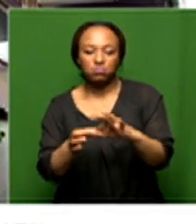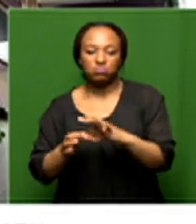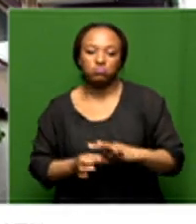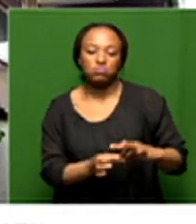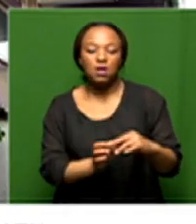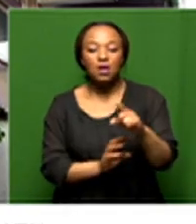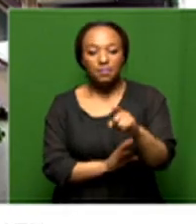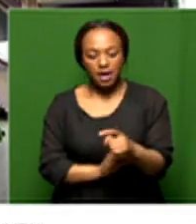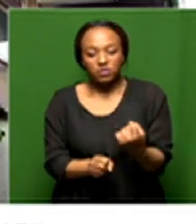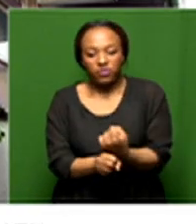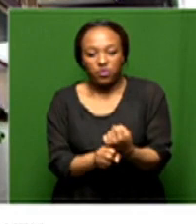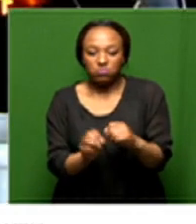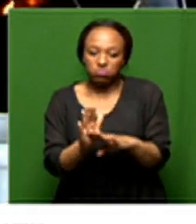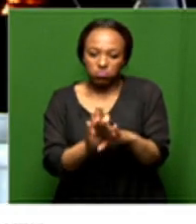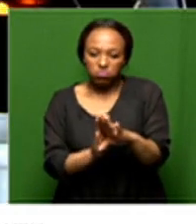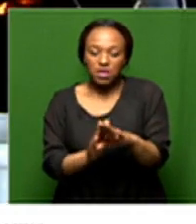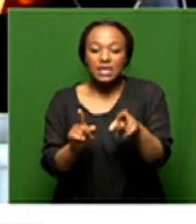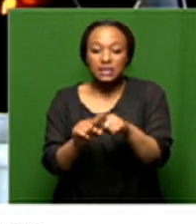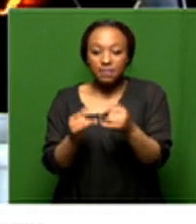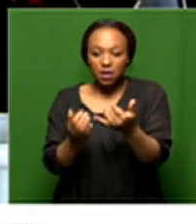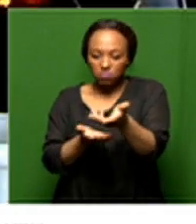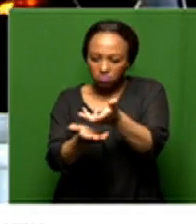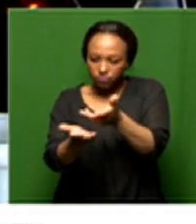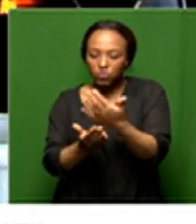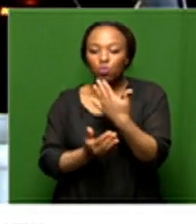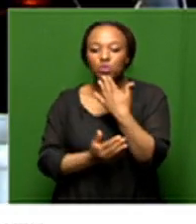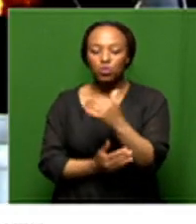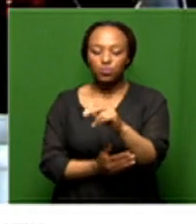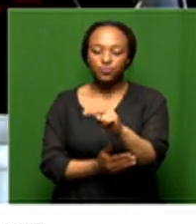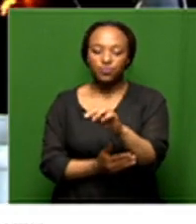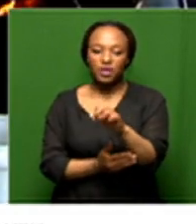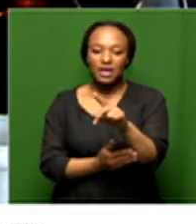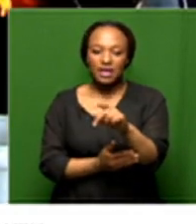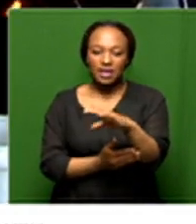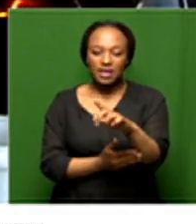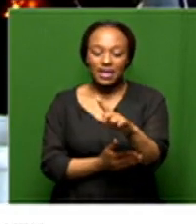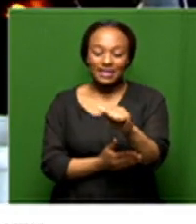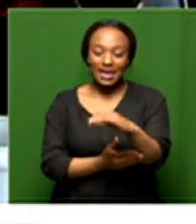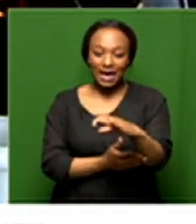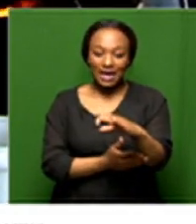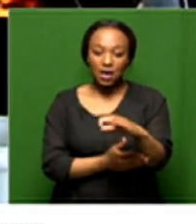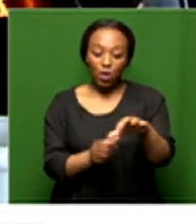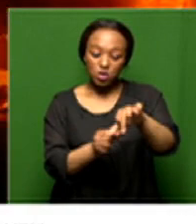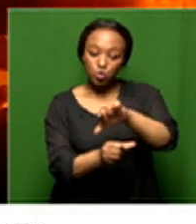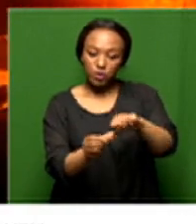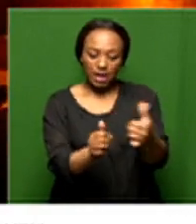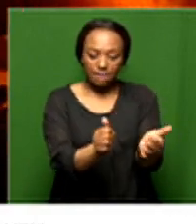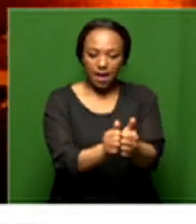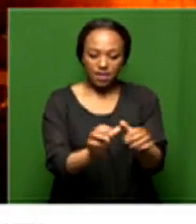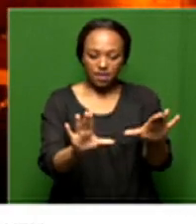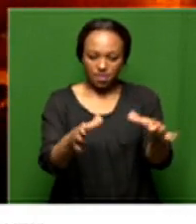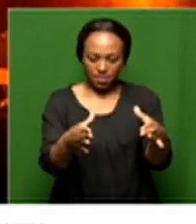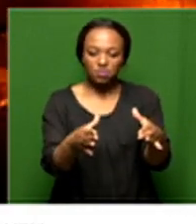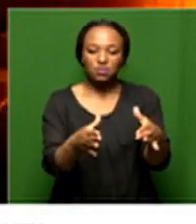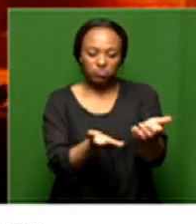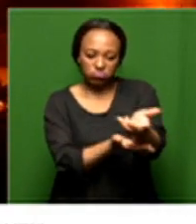the conversations that are happening in the in netlag with the social partners to ensure that they essentially you you are able to